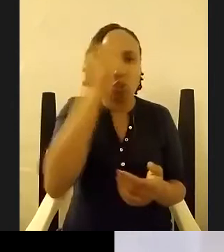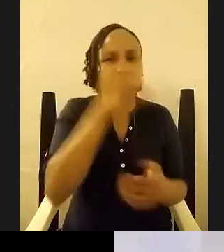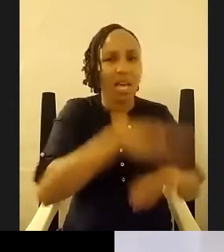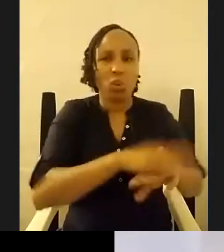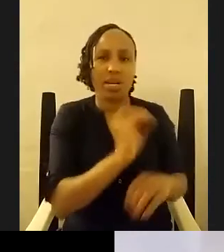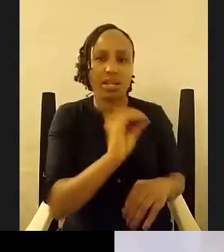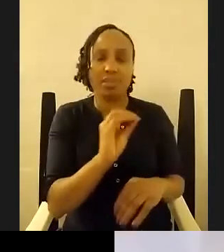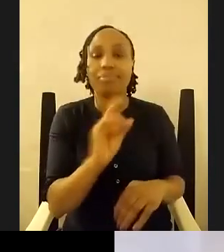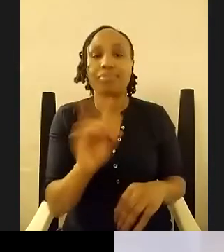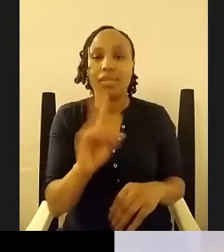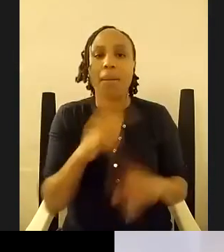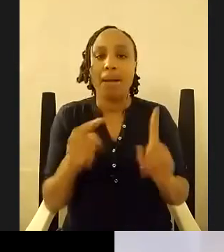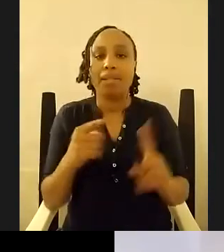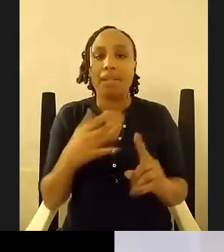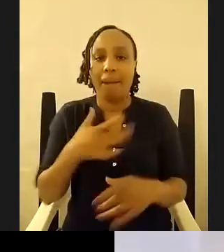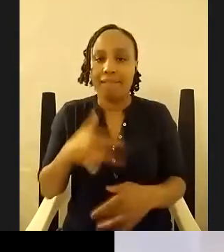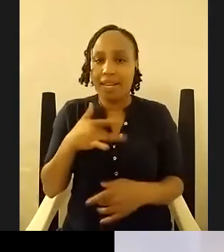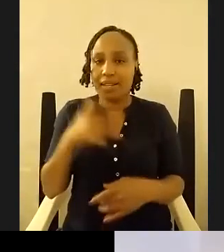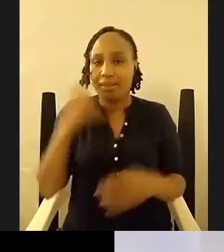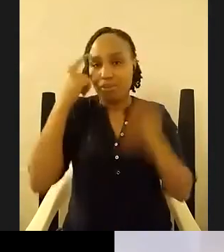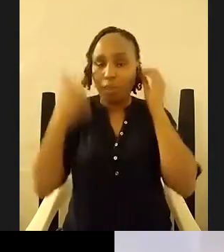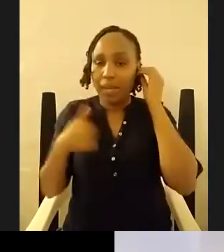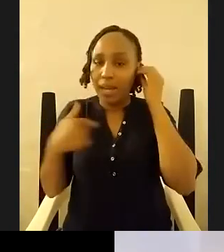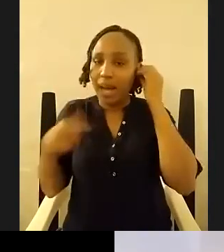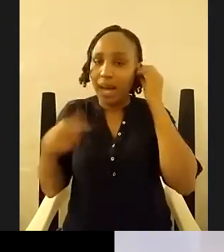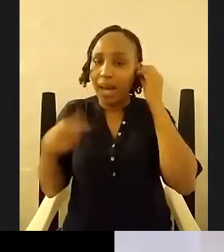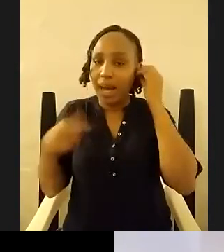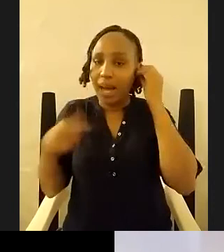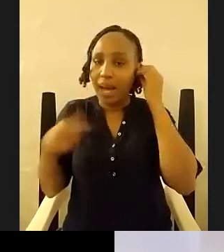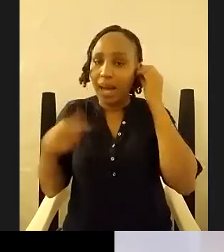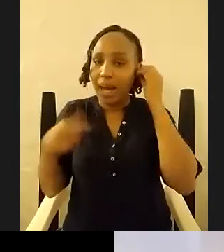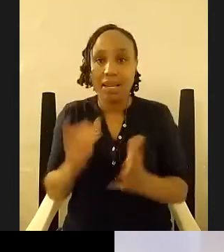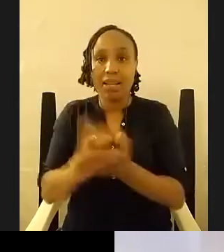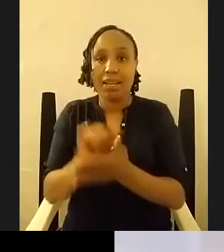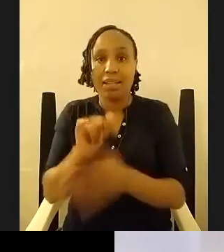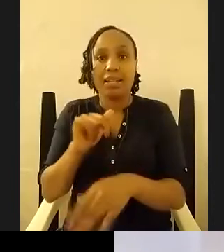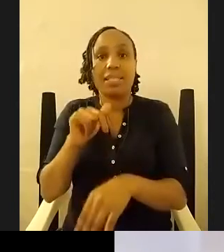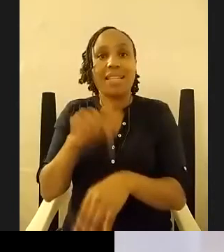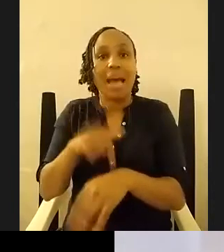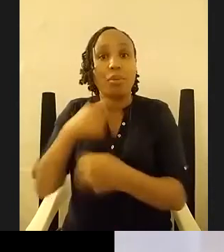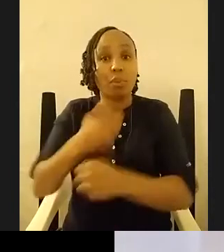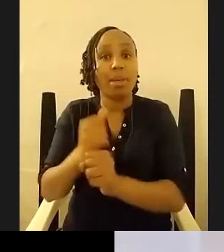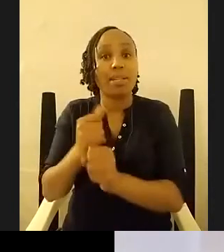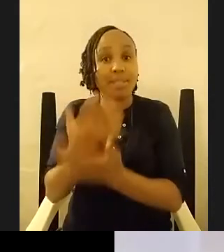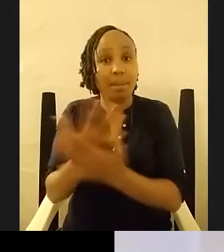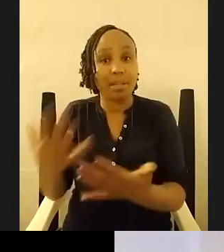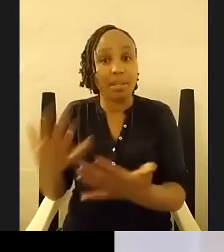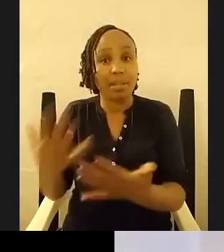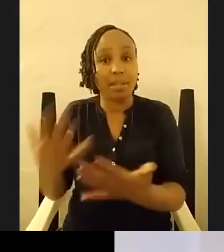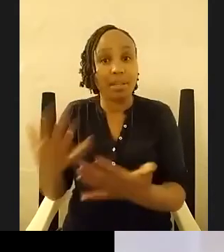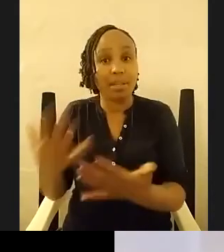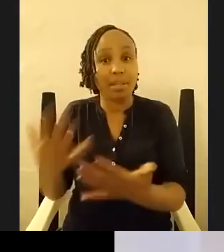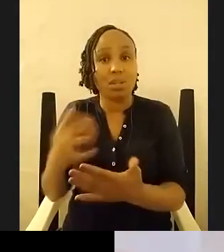for me as as a creator that once you've made something you should have the confidence to let it go out into the world for good or for ill